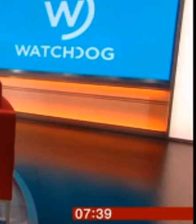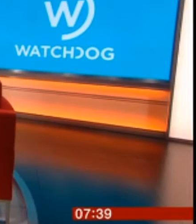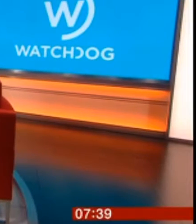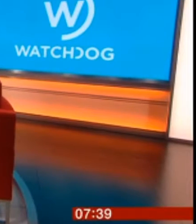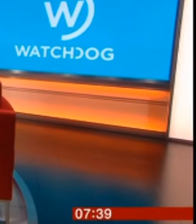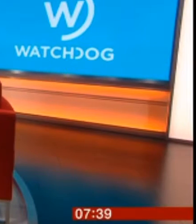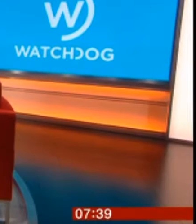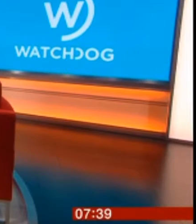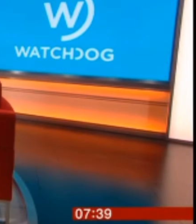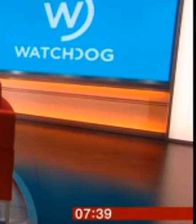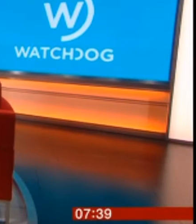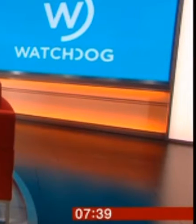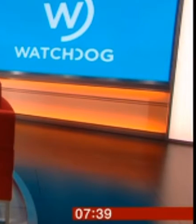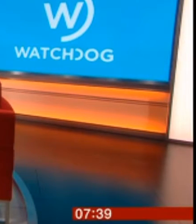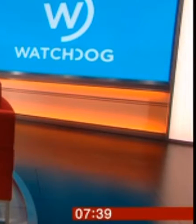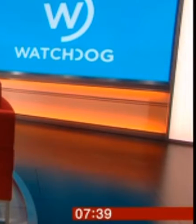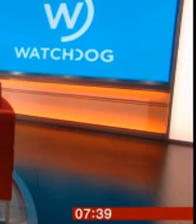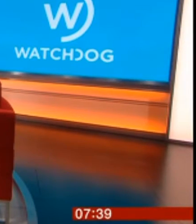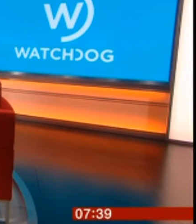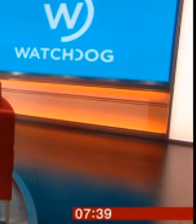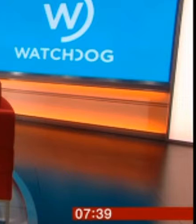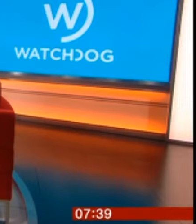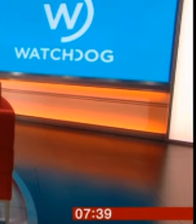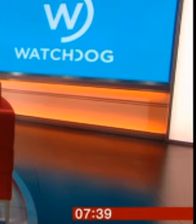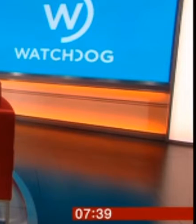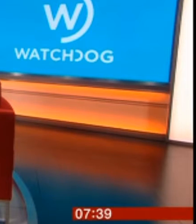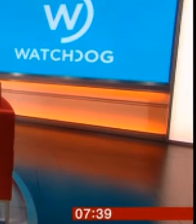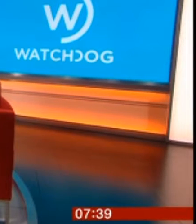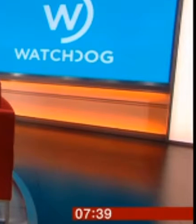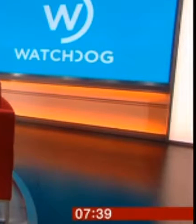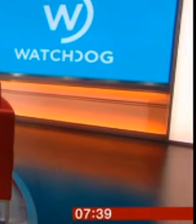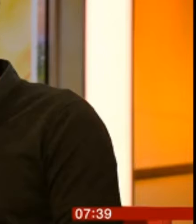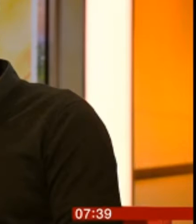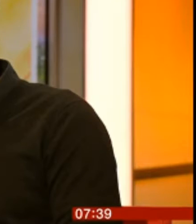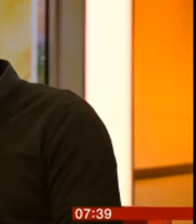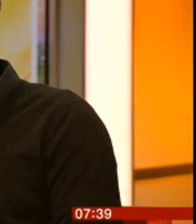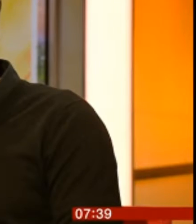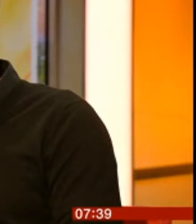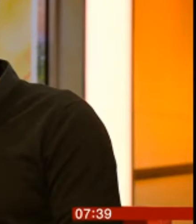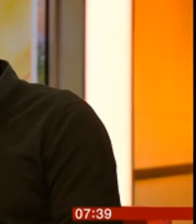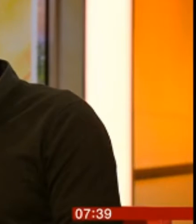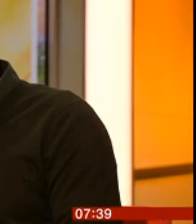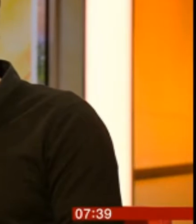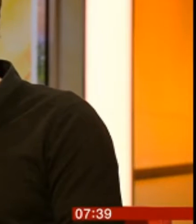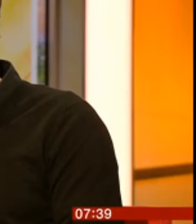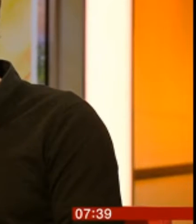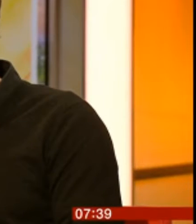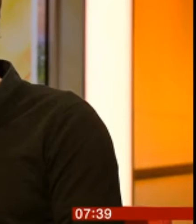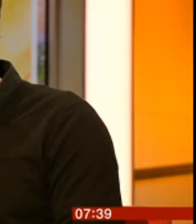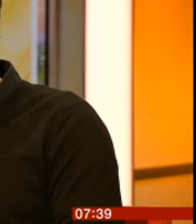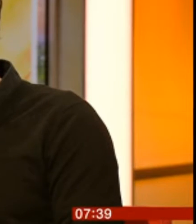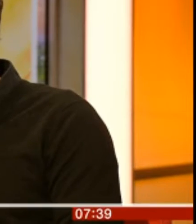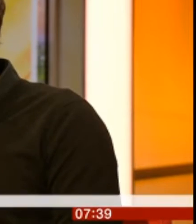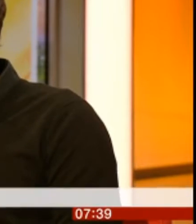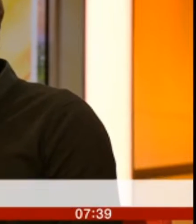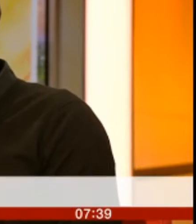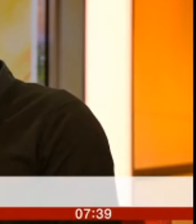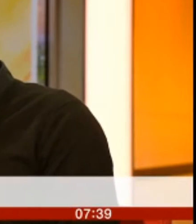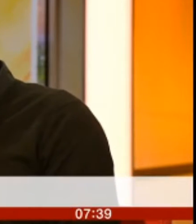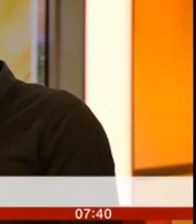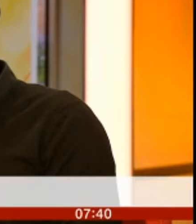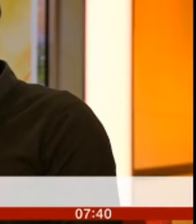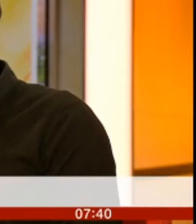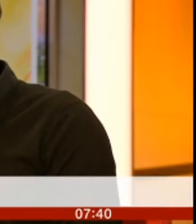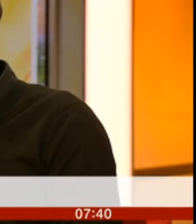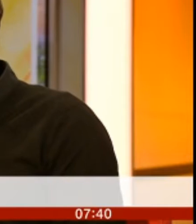after all the focus on this, you might think they've got it right. You would have thought so. Very high profile cases coming in. And,